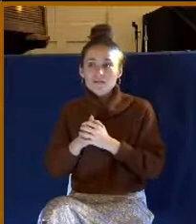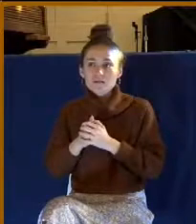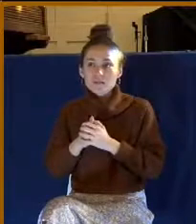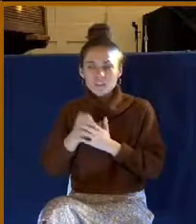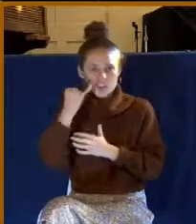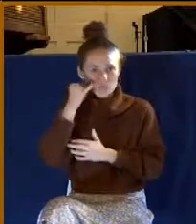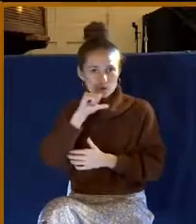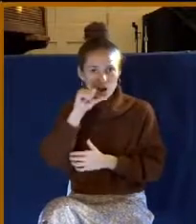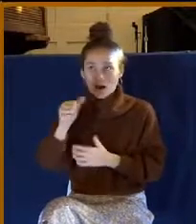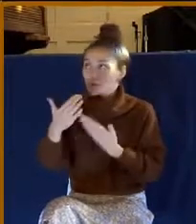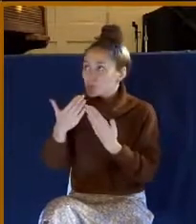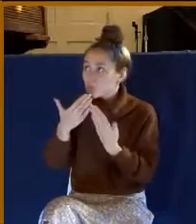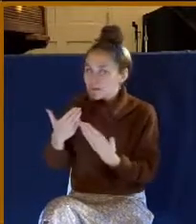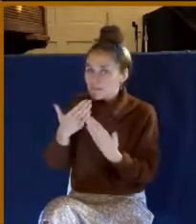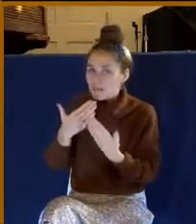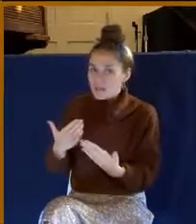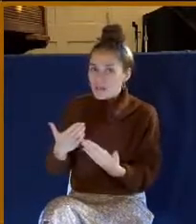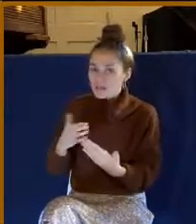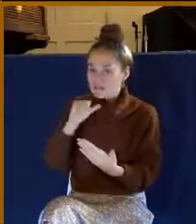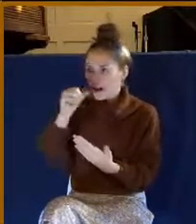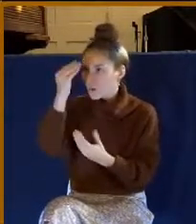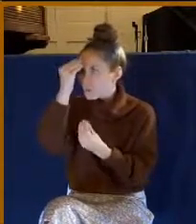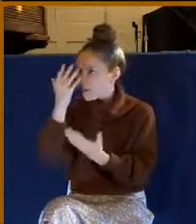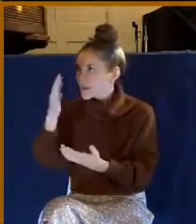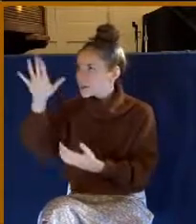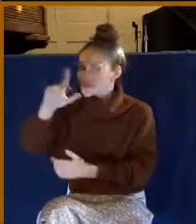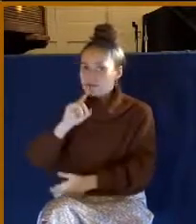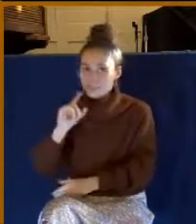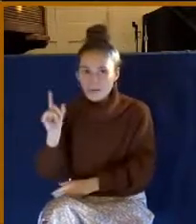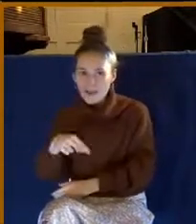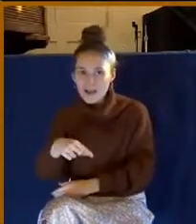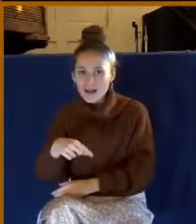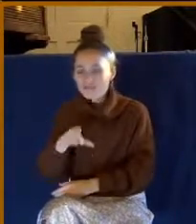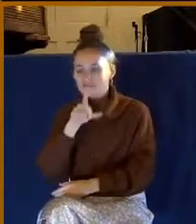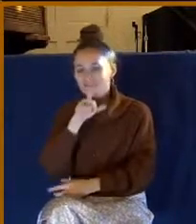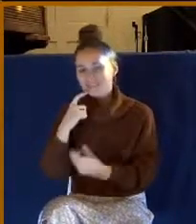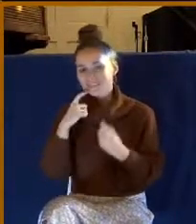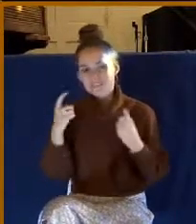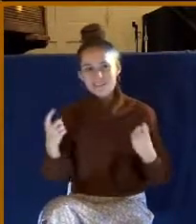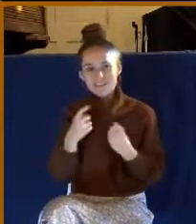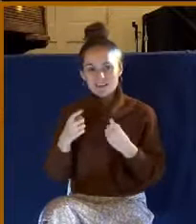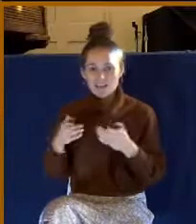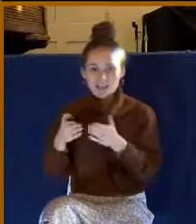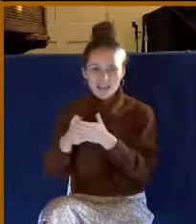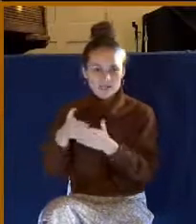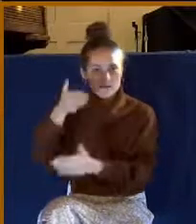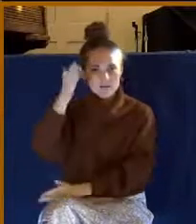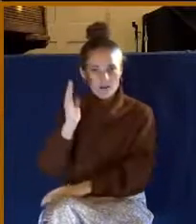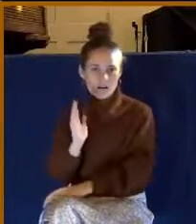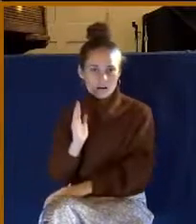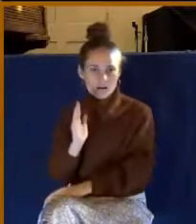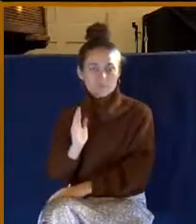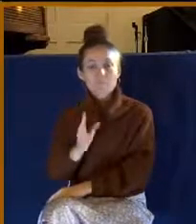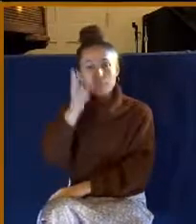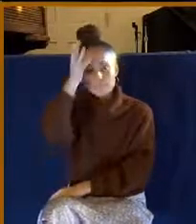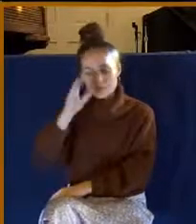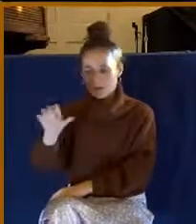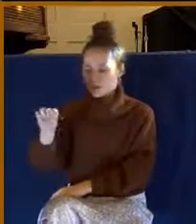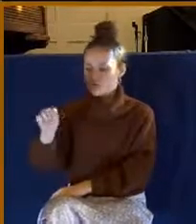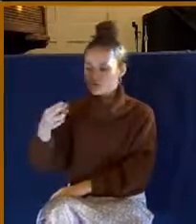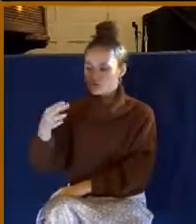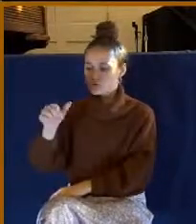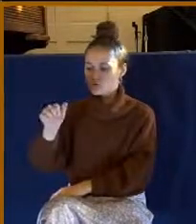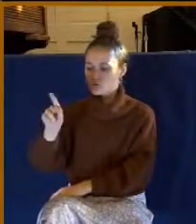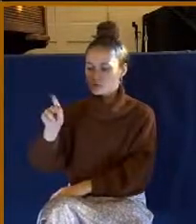grateful, then we're not obeying God's command, and it's a sin against God. Shakespeare described ingratitude as a marble